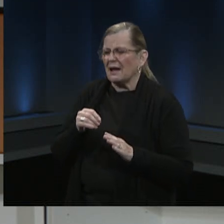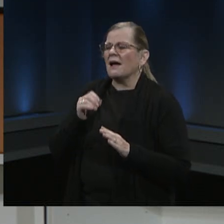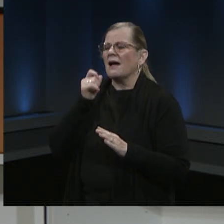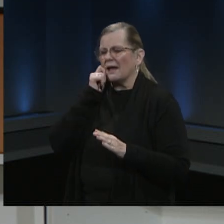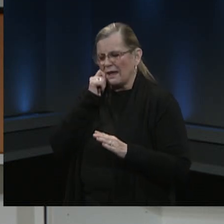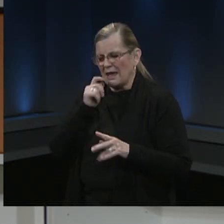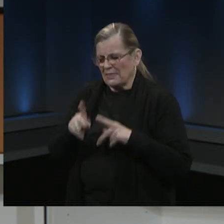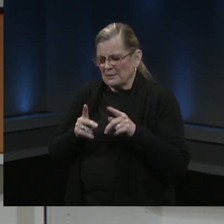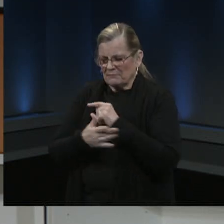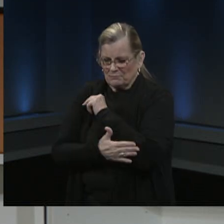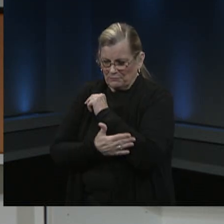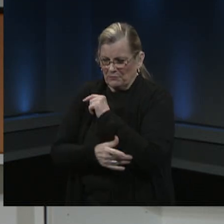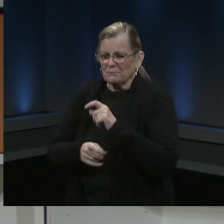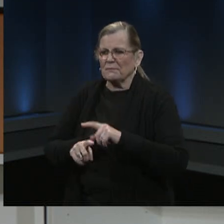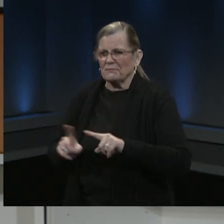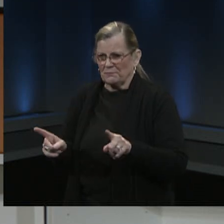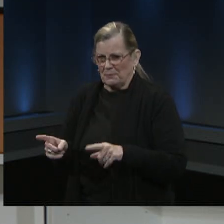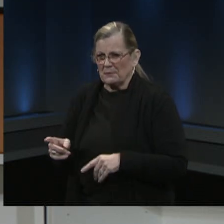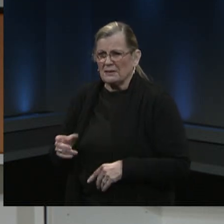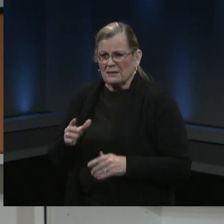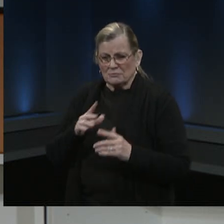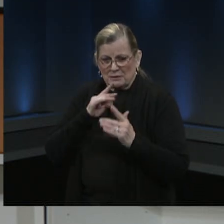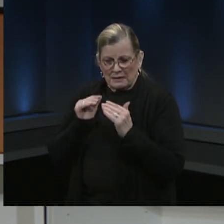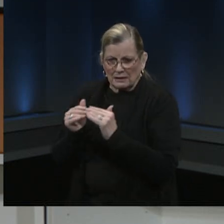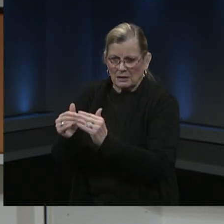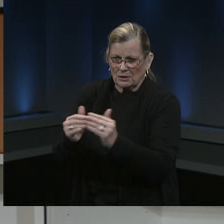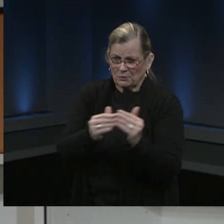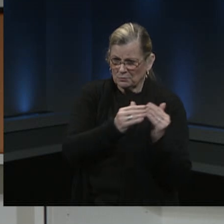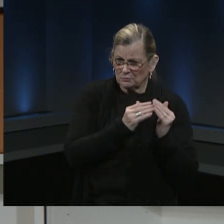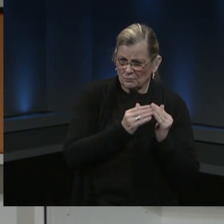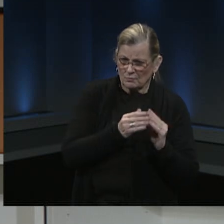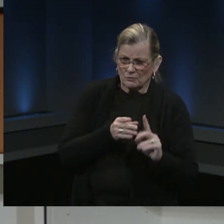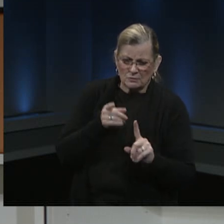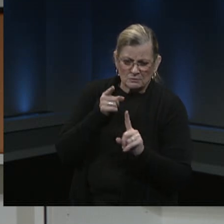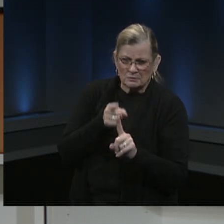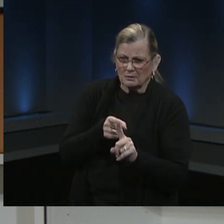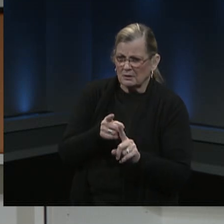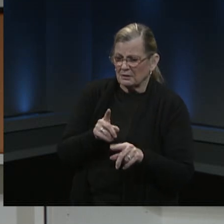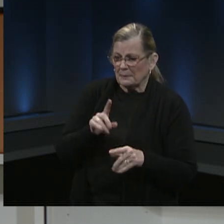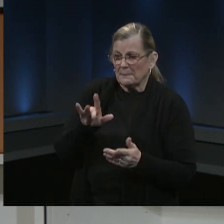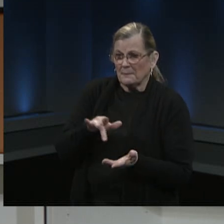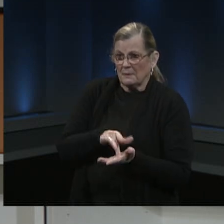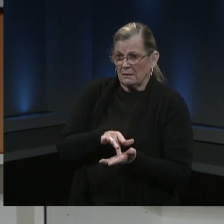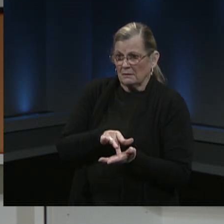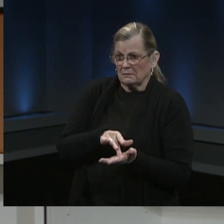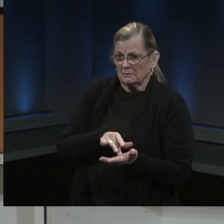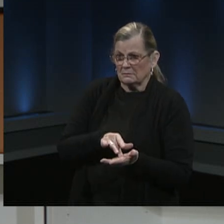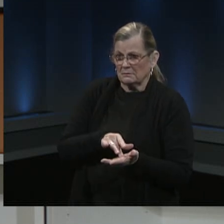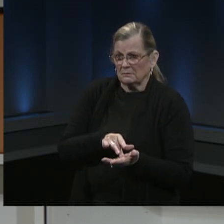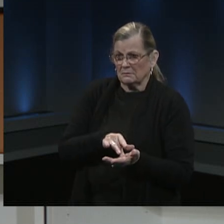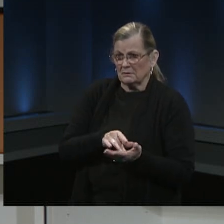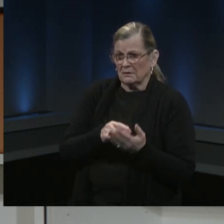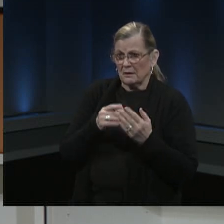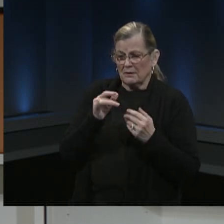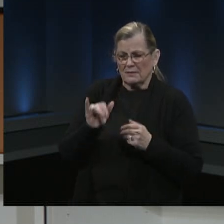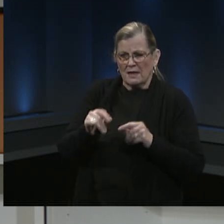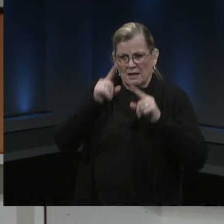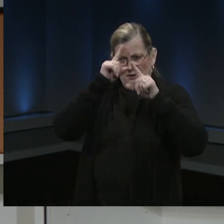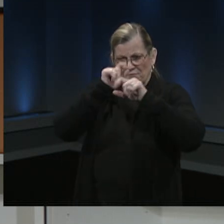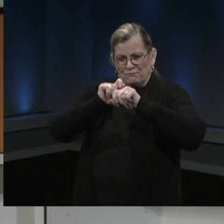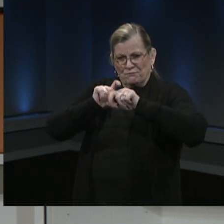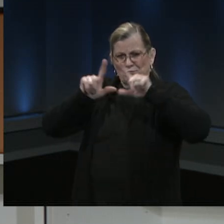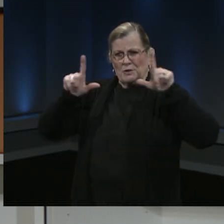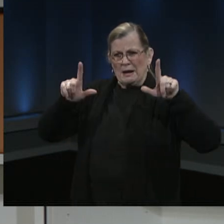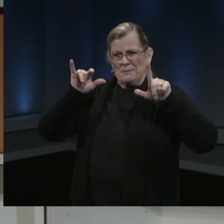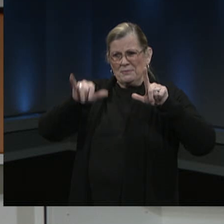center of all that we say and do, and sharing that data helps set the conversation that Dr. Williams, you shared about making sure that